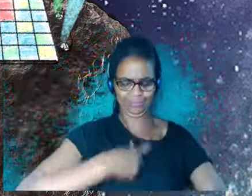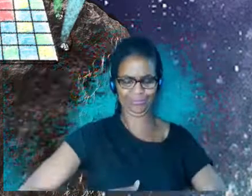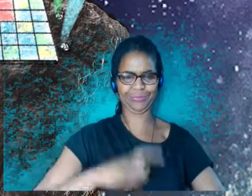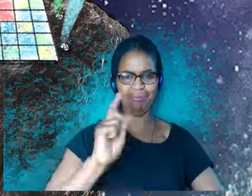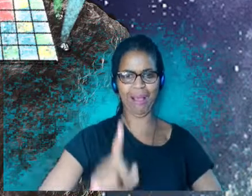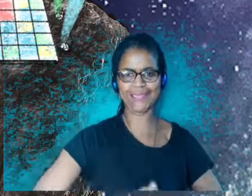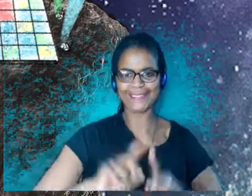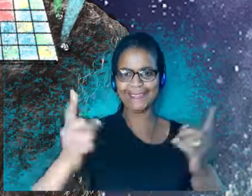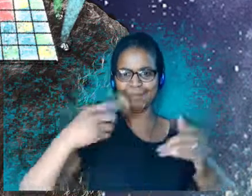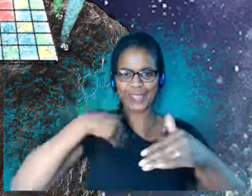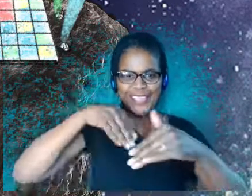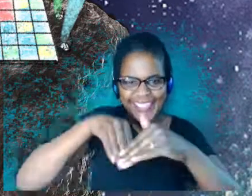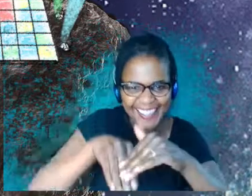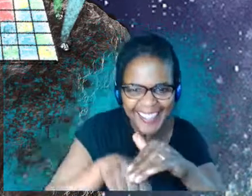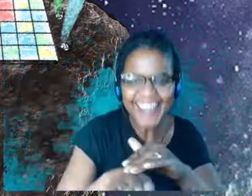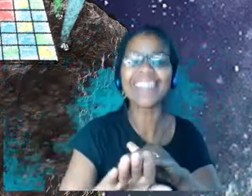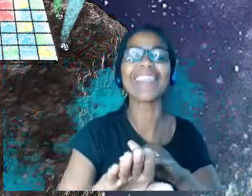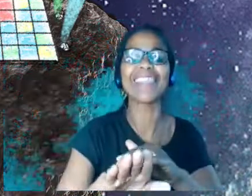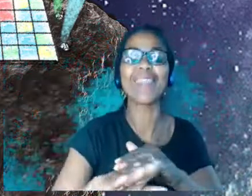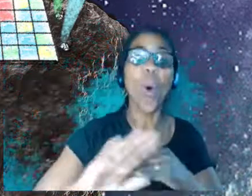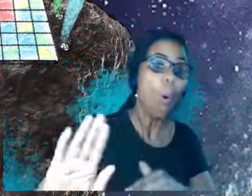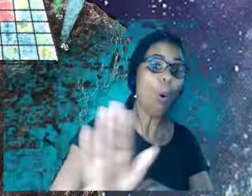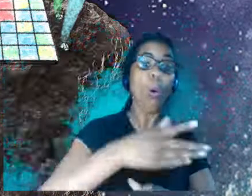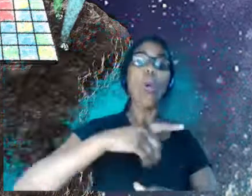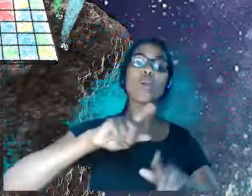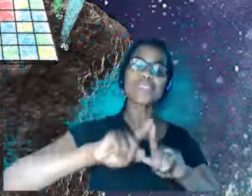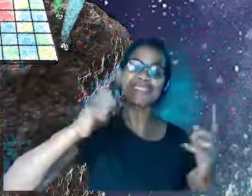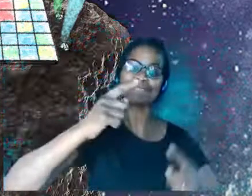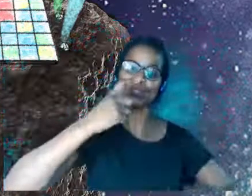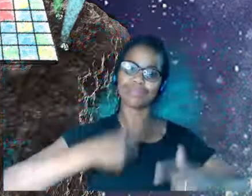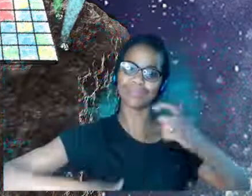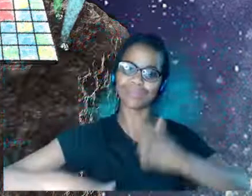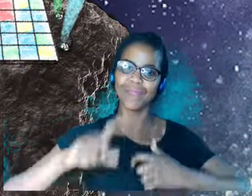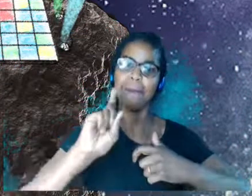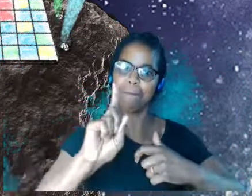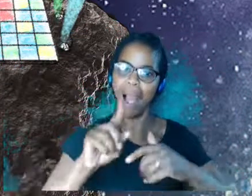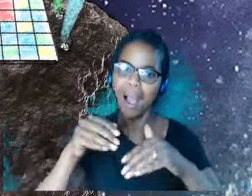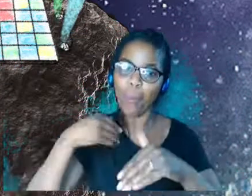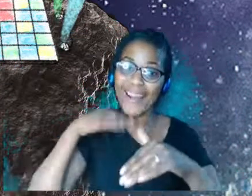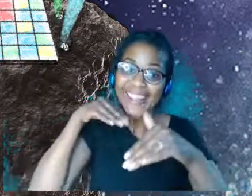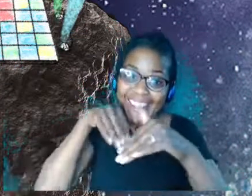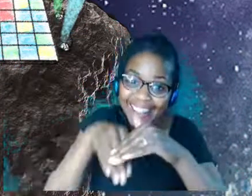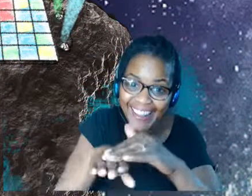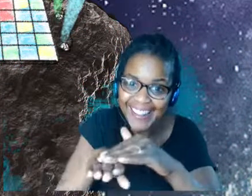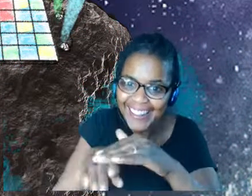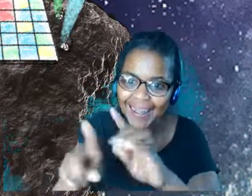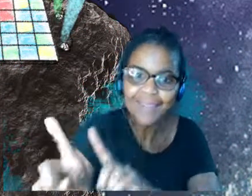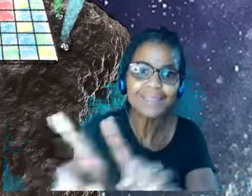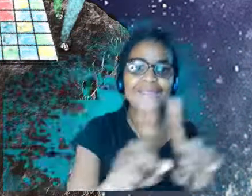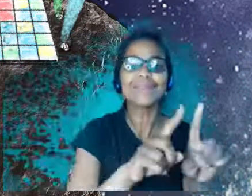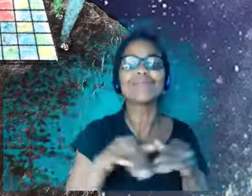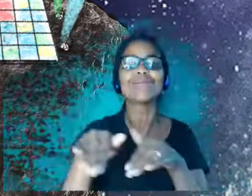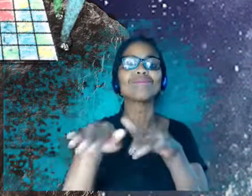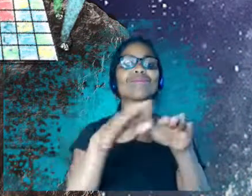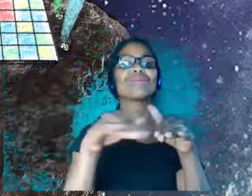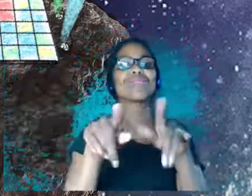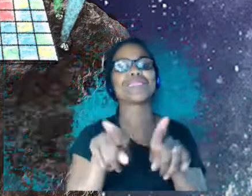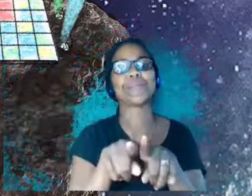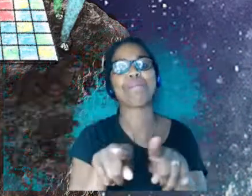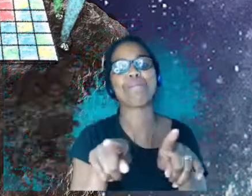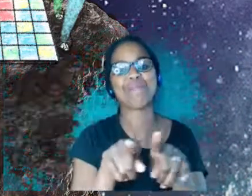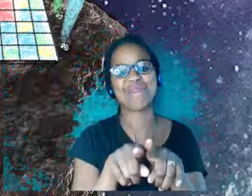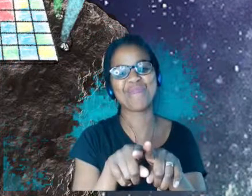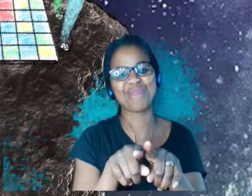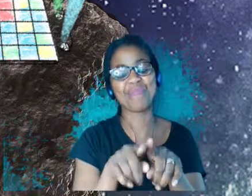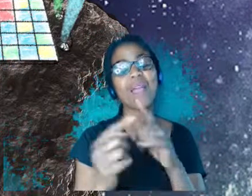We're all different, but all the same nonetheless. We did have a lot of fun on the last show, Snapchat